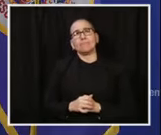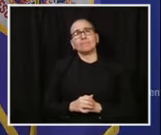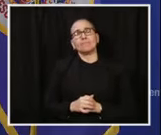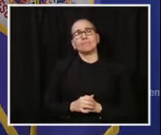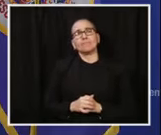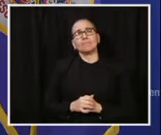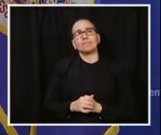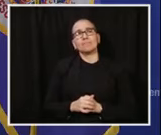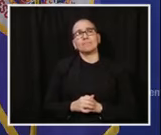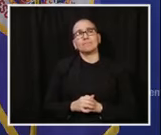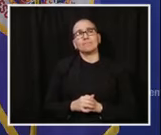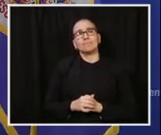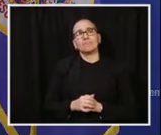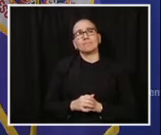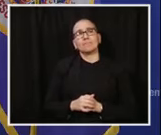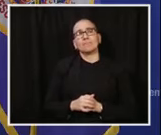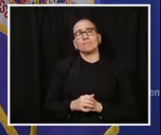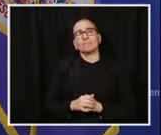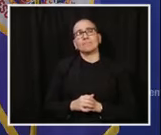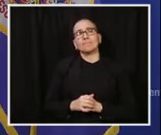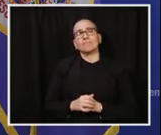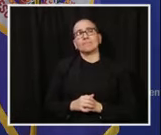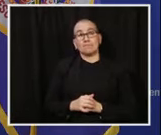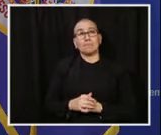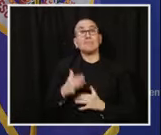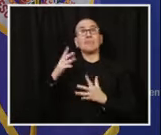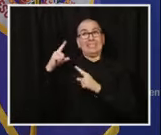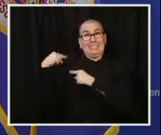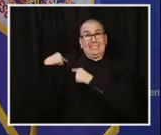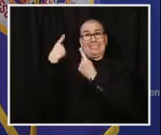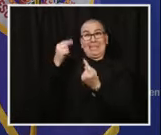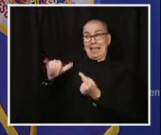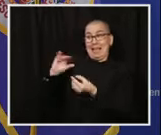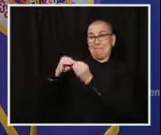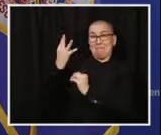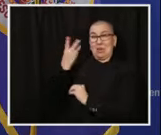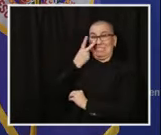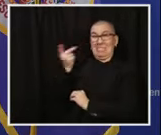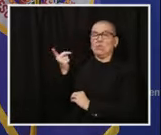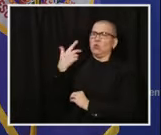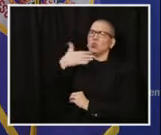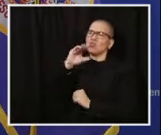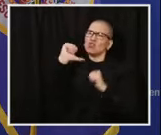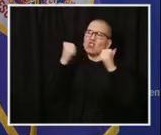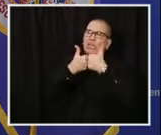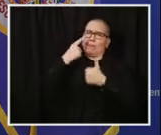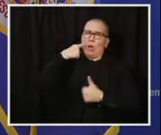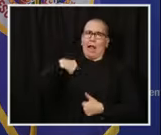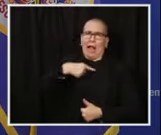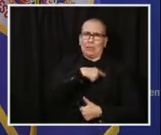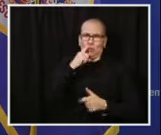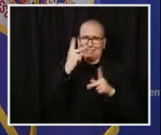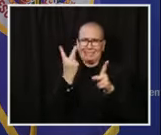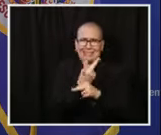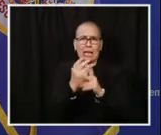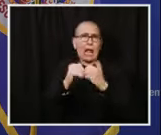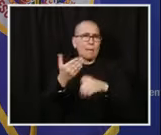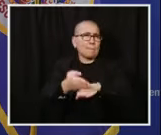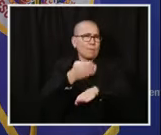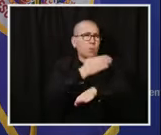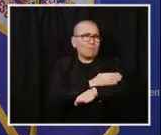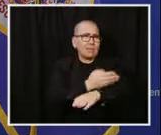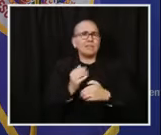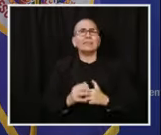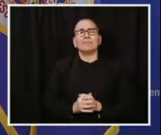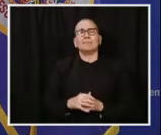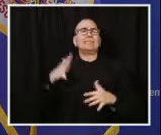that is the challenge of providing adequate staffing levels for even the hardest-hit facilities. We launched a